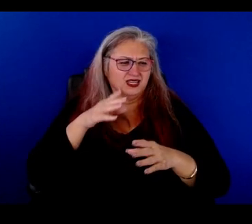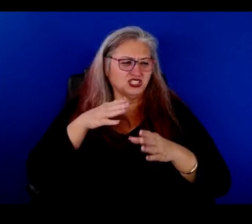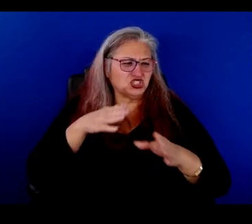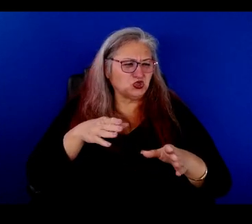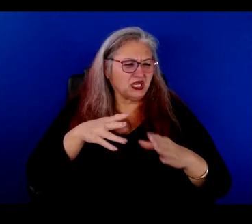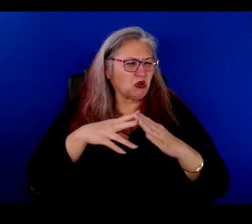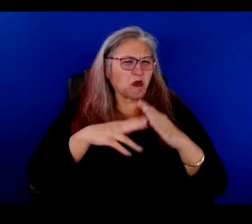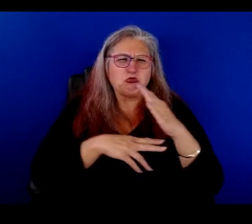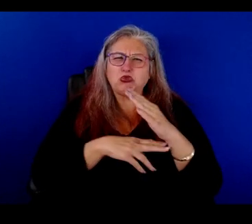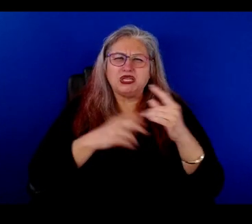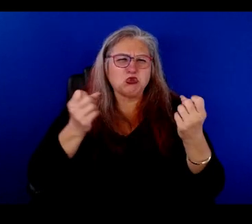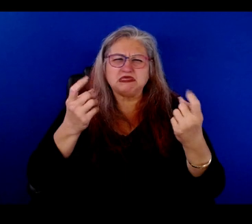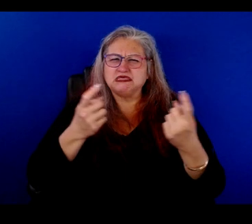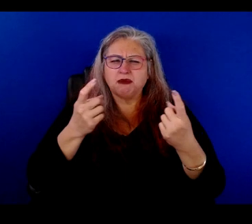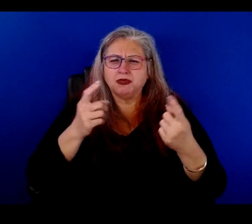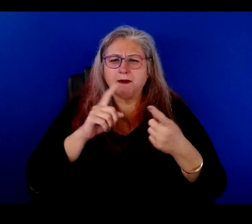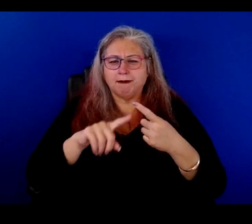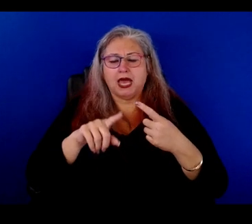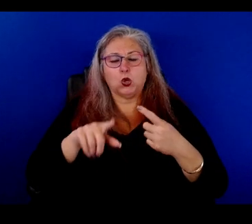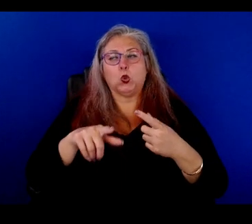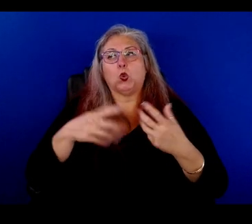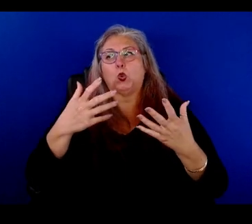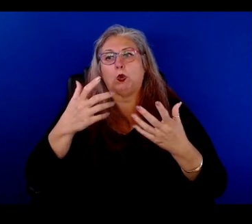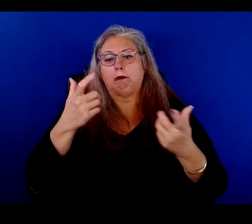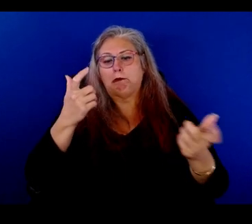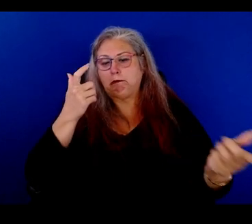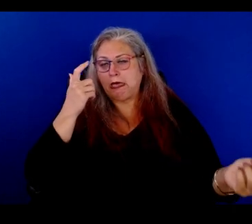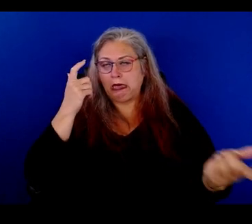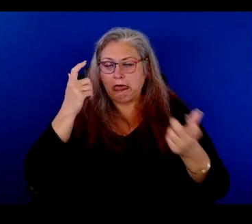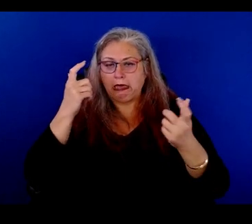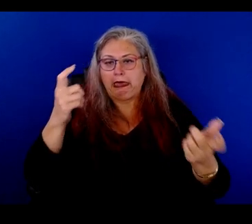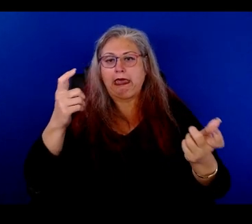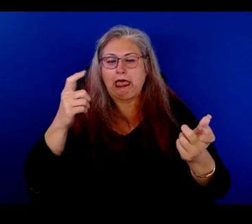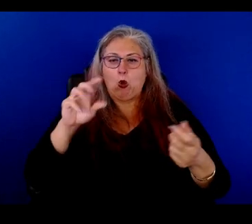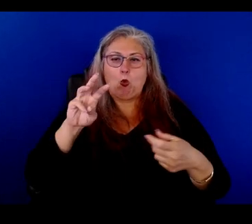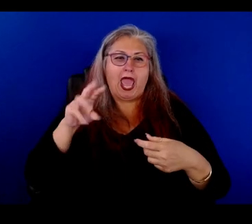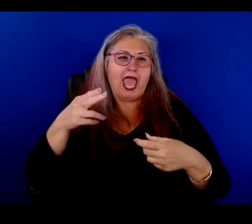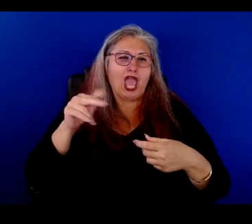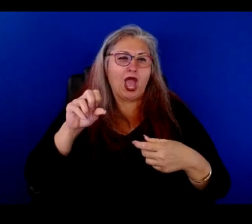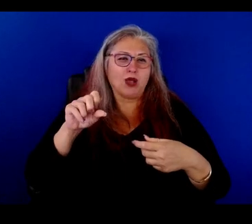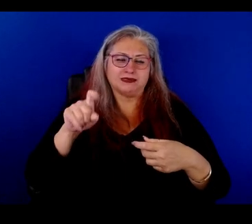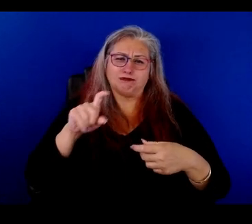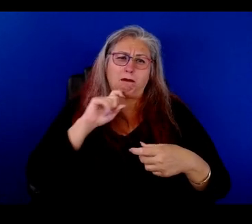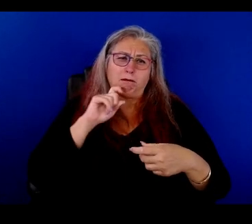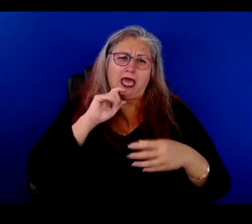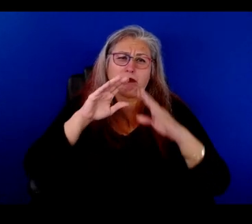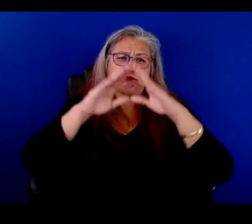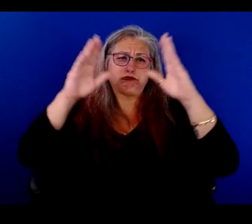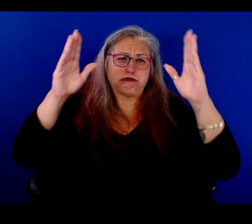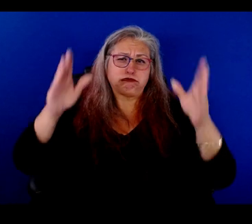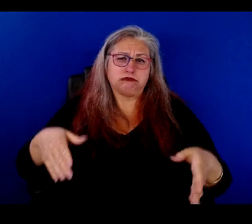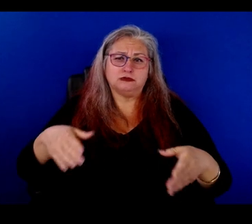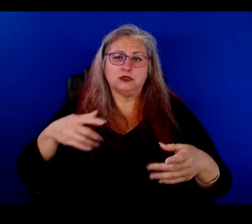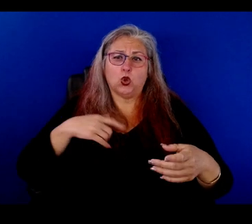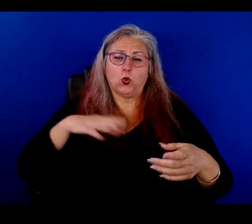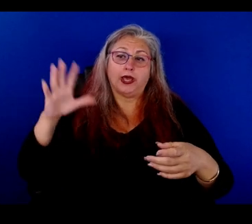bridge, something or other. So it was a big, huge, you know, warehouse, metal warehouses. And, uh,